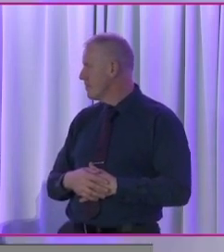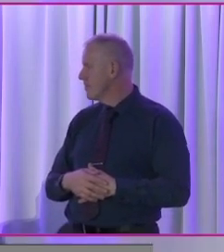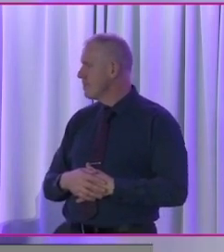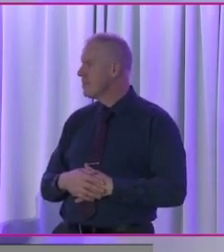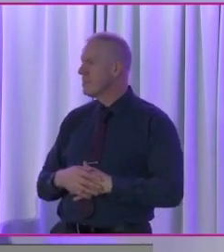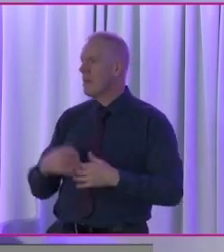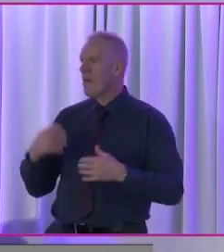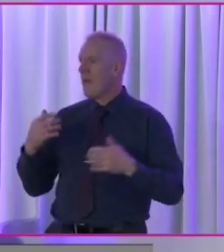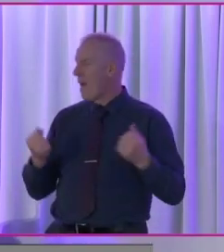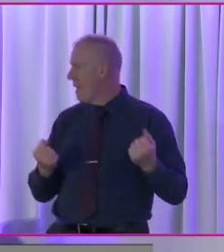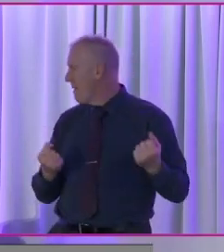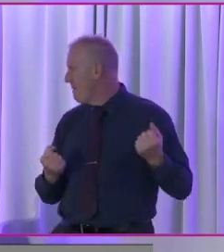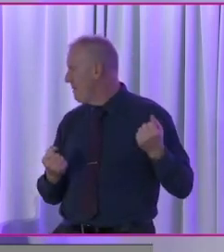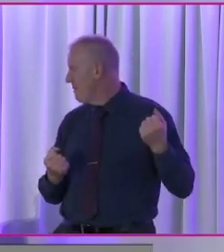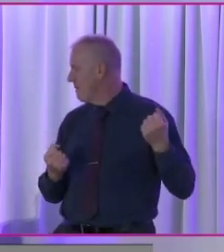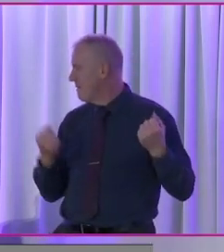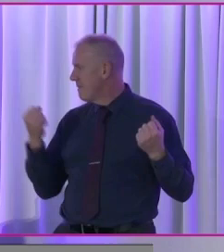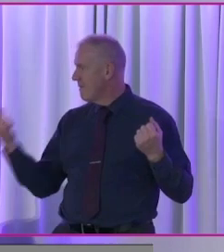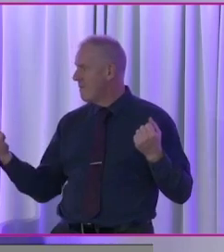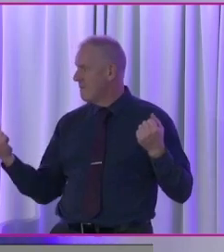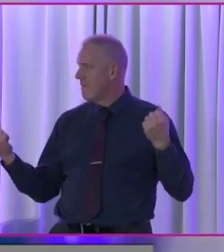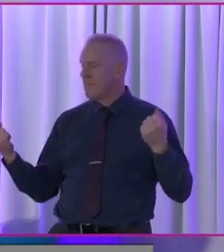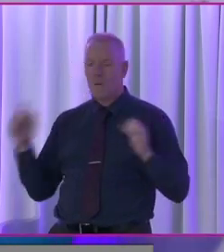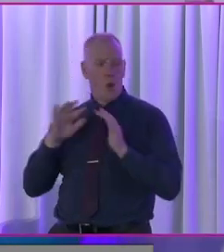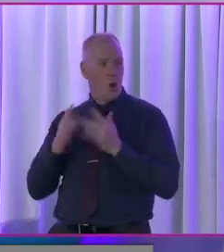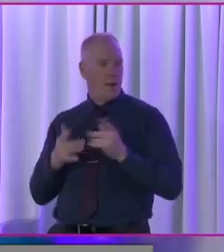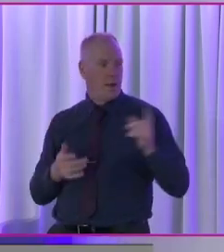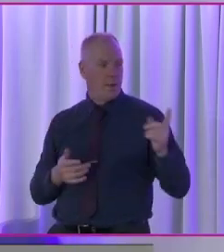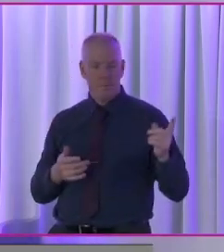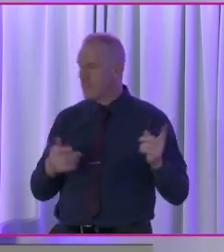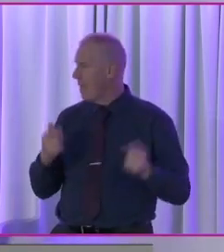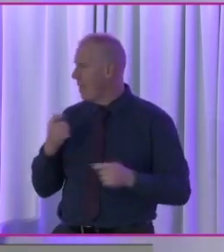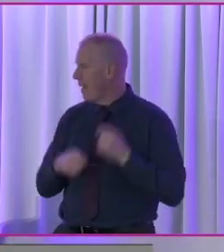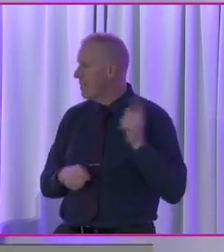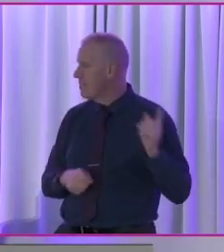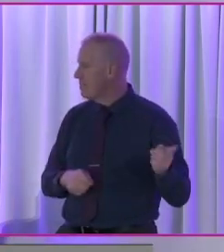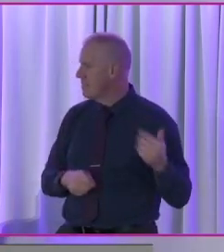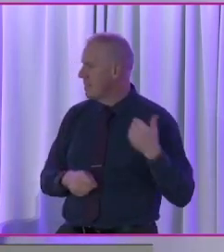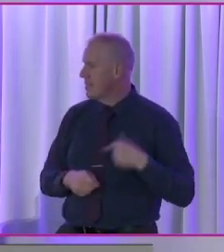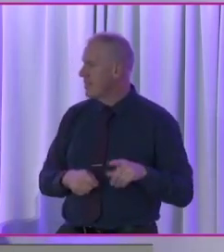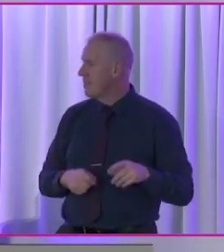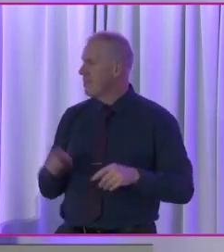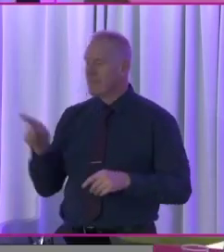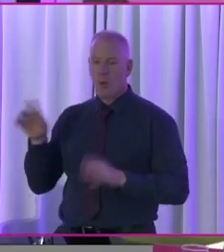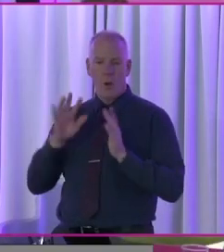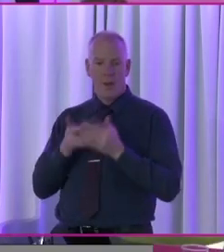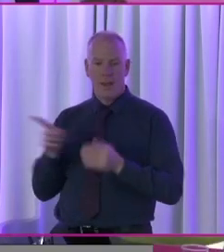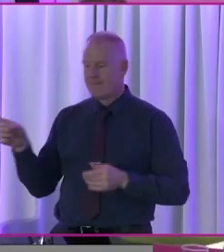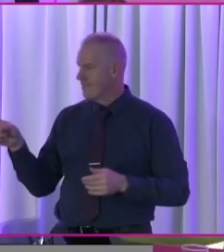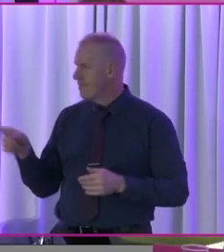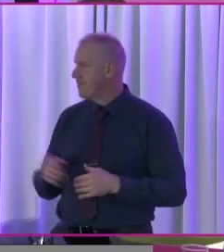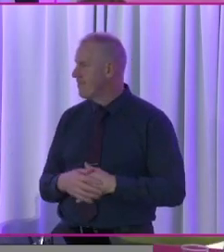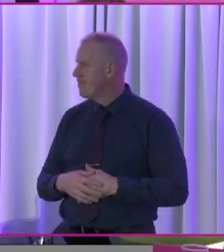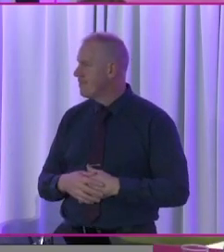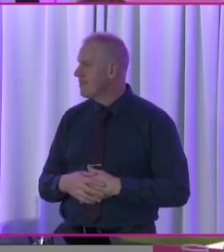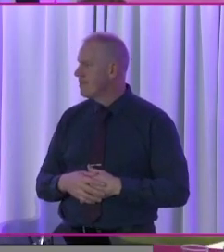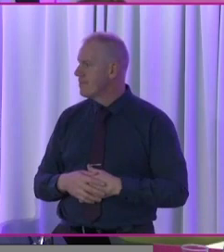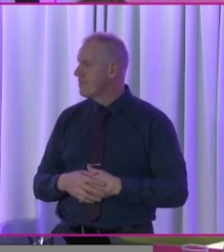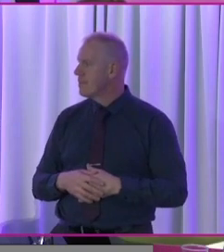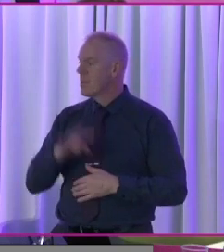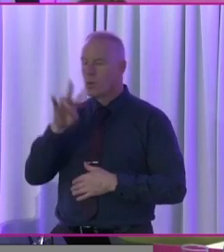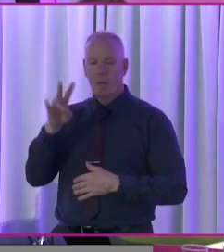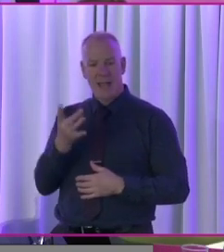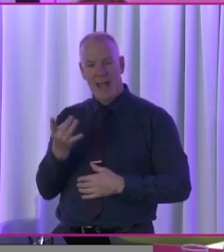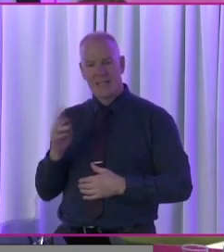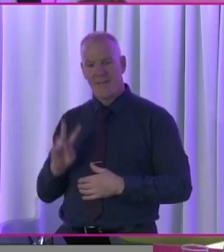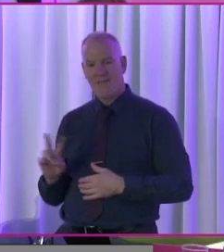We have another question. I'm just going to take an online question before we go to this, this gentleman down here. this is a question for